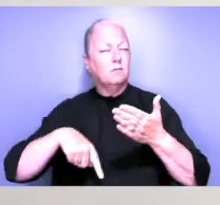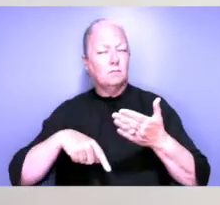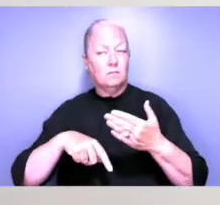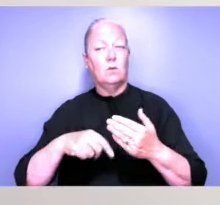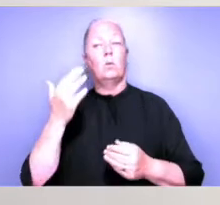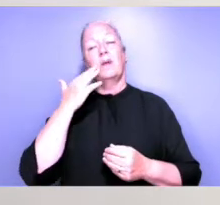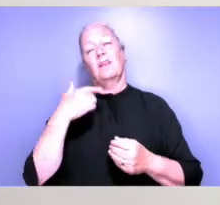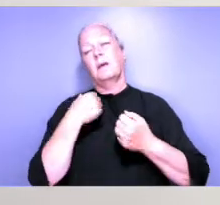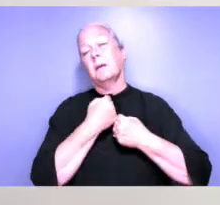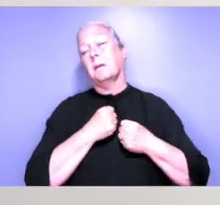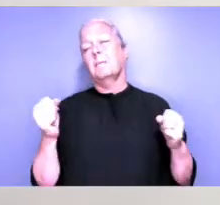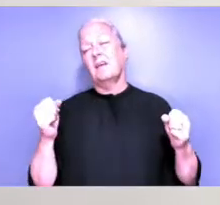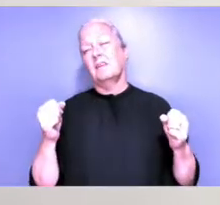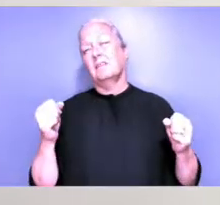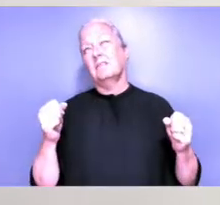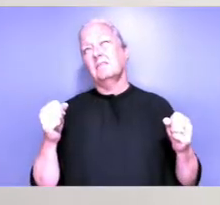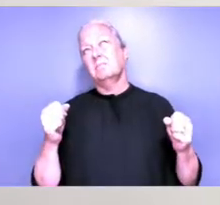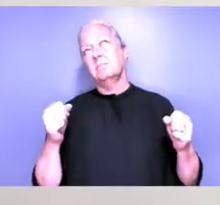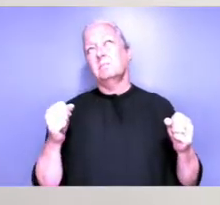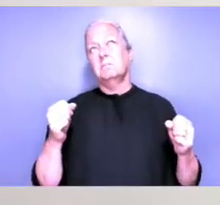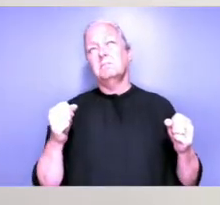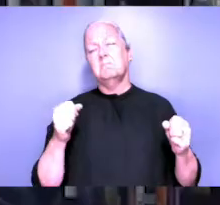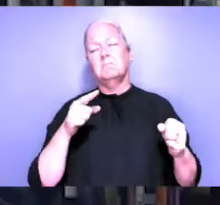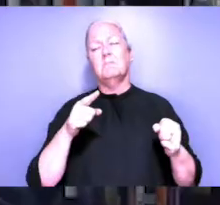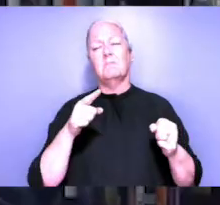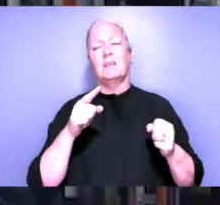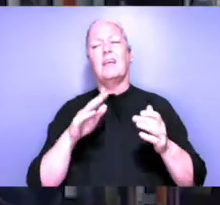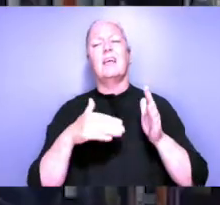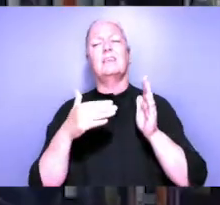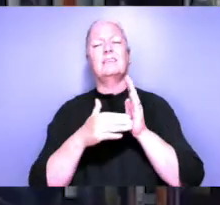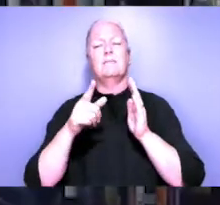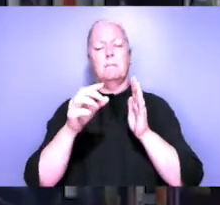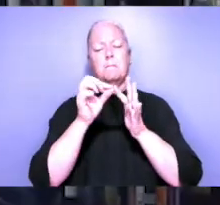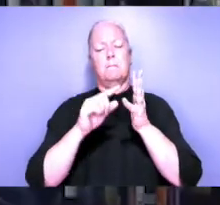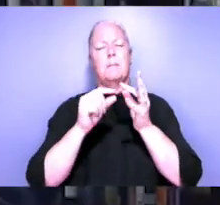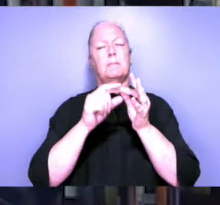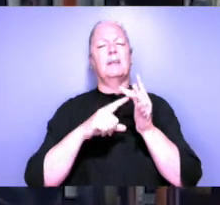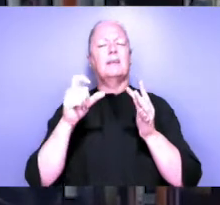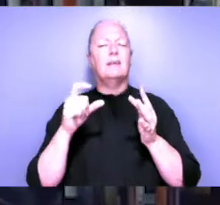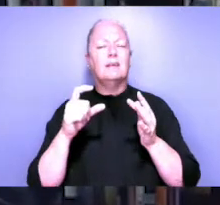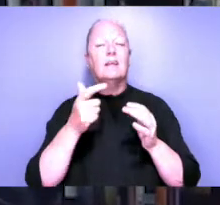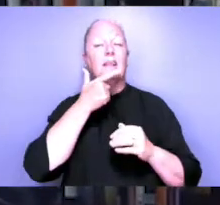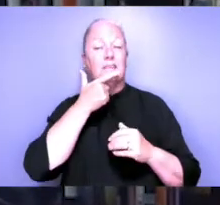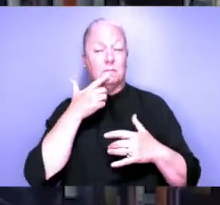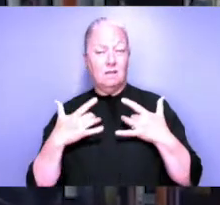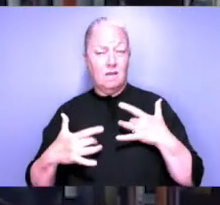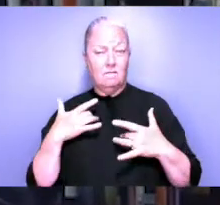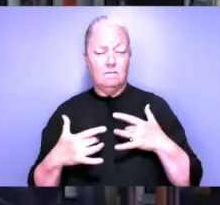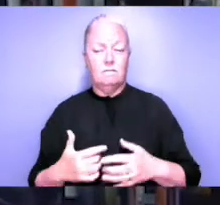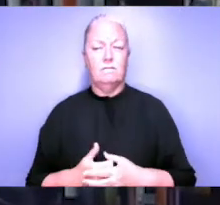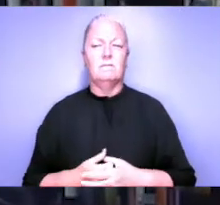out, I came out, say, entered public lesbian life, public, and